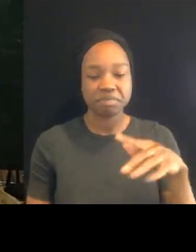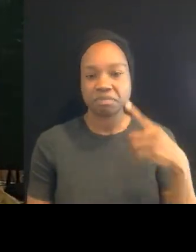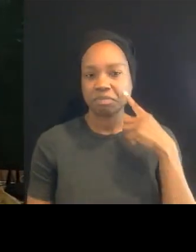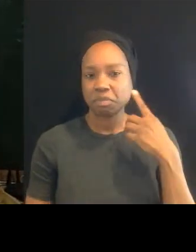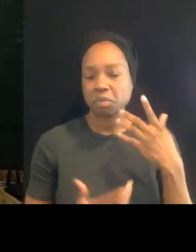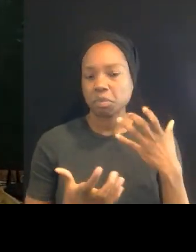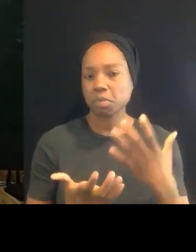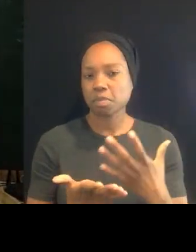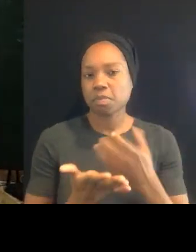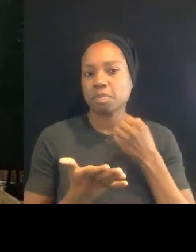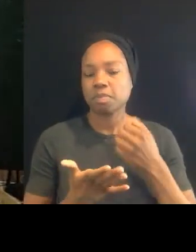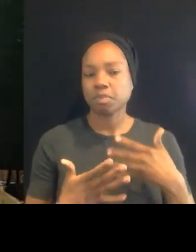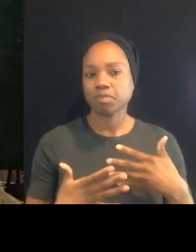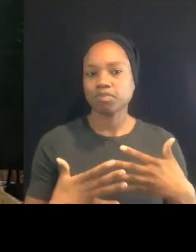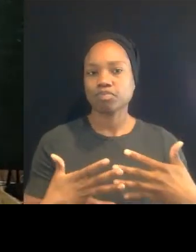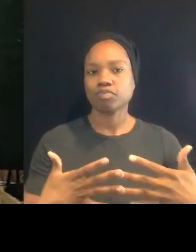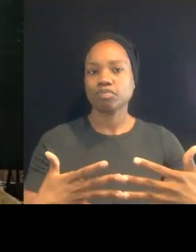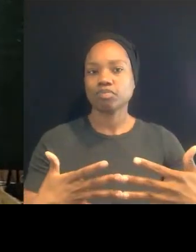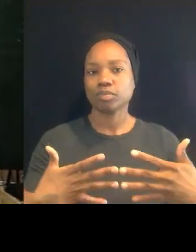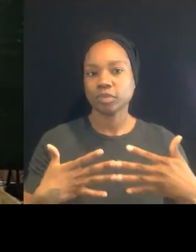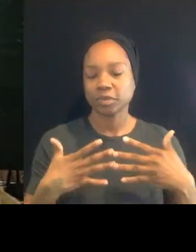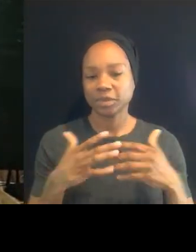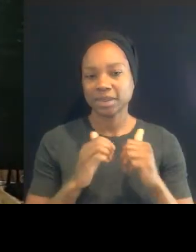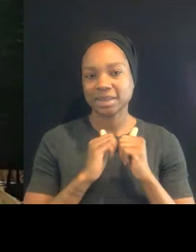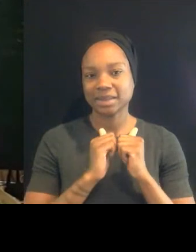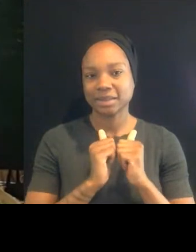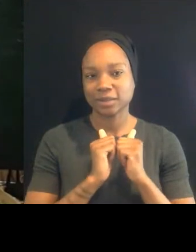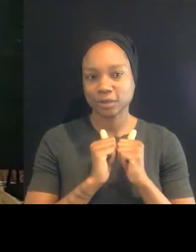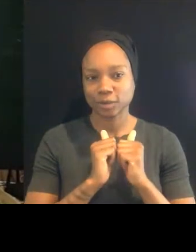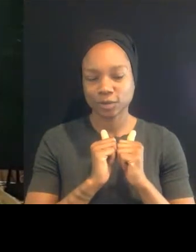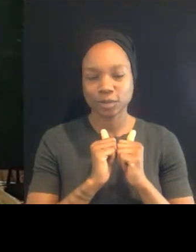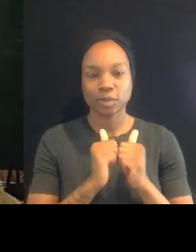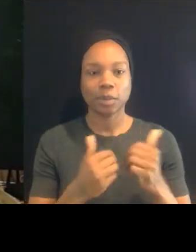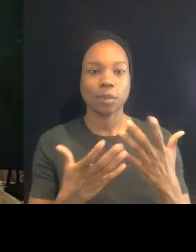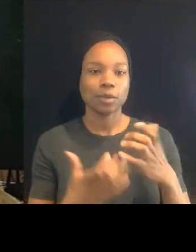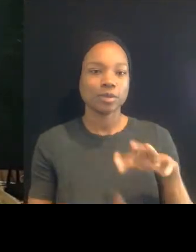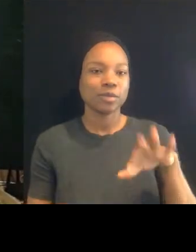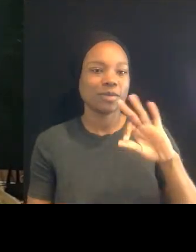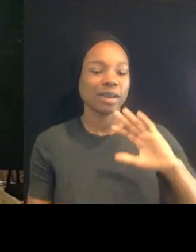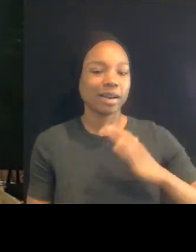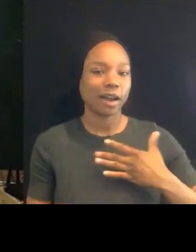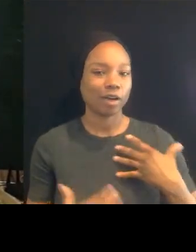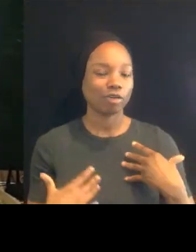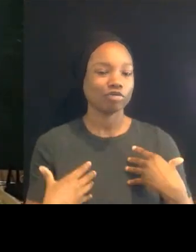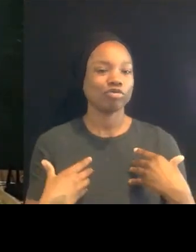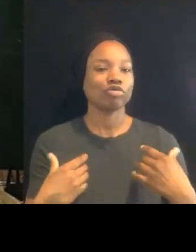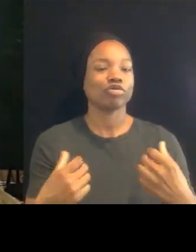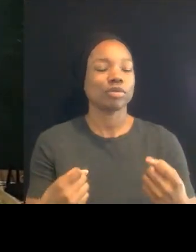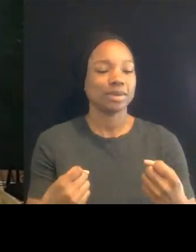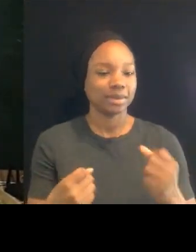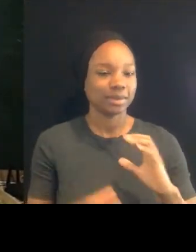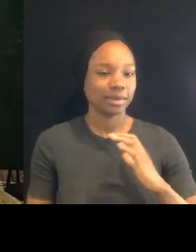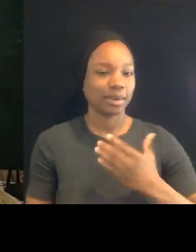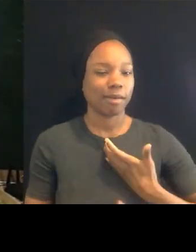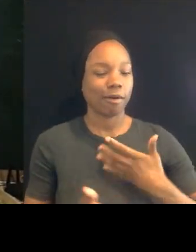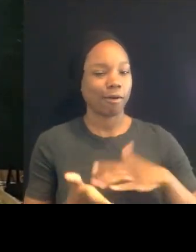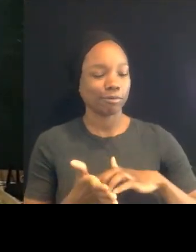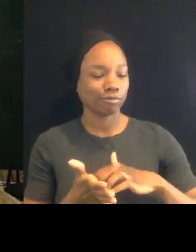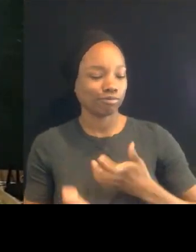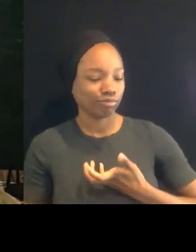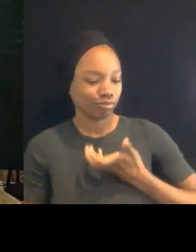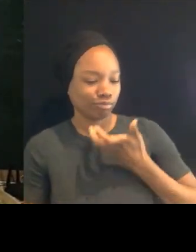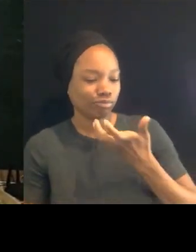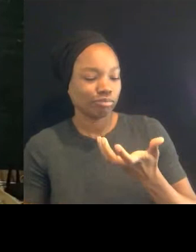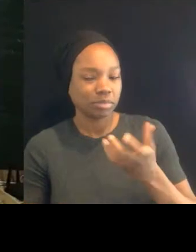find that strength and the vulnerability to move forward. So, I'll ask all of